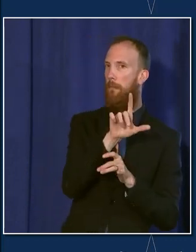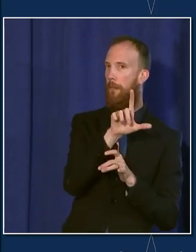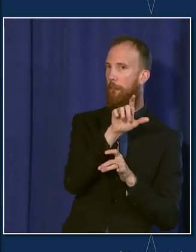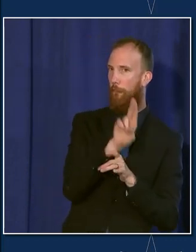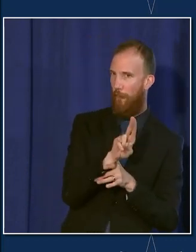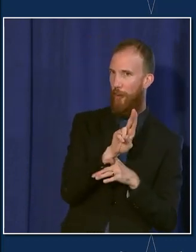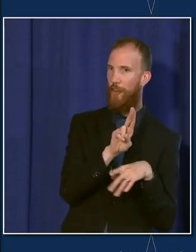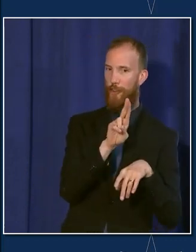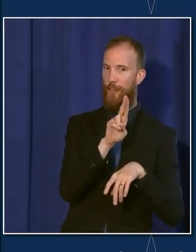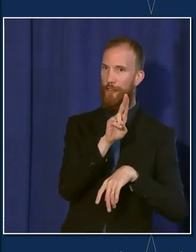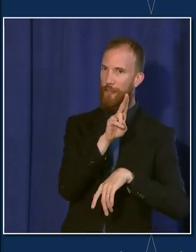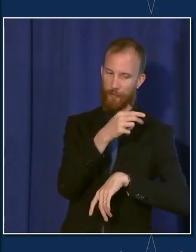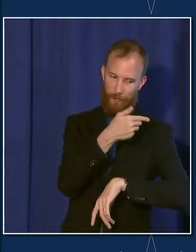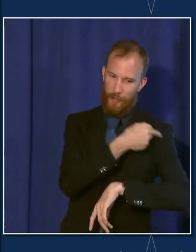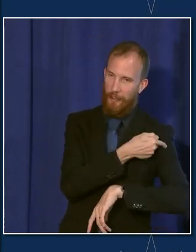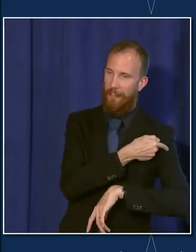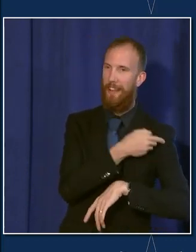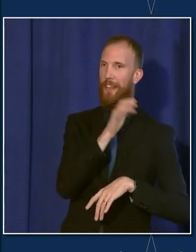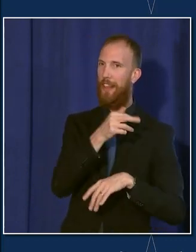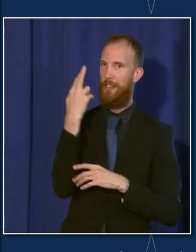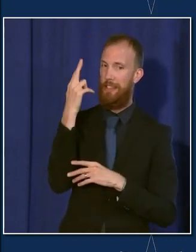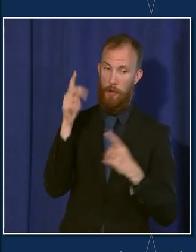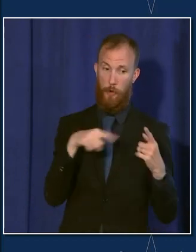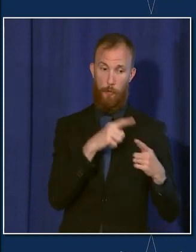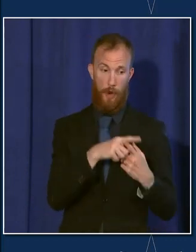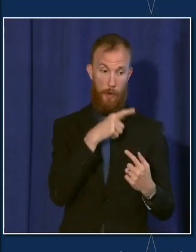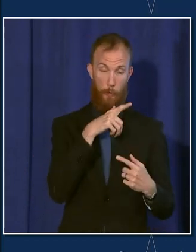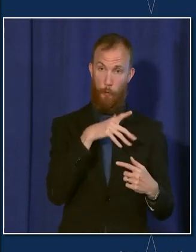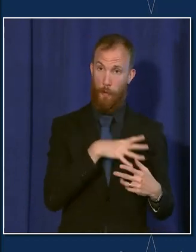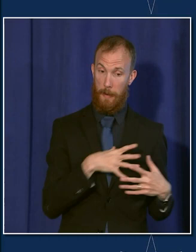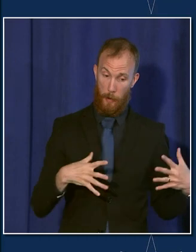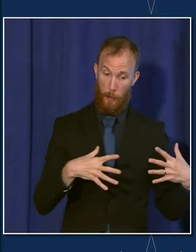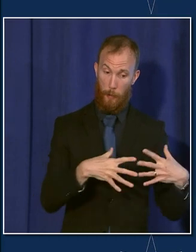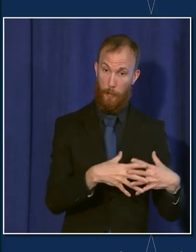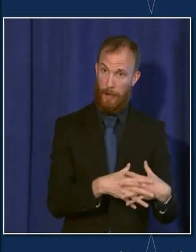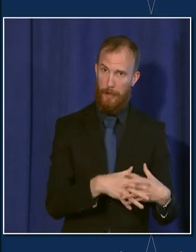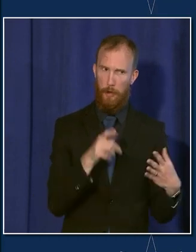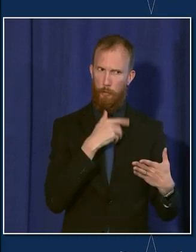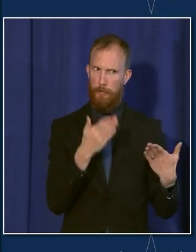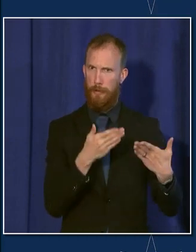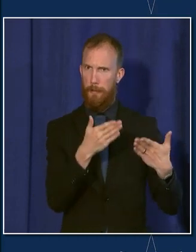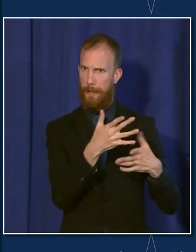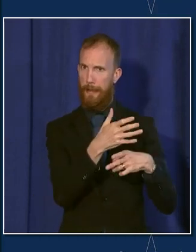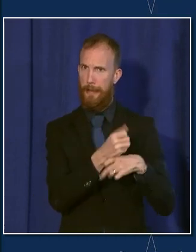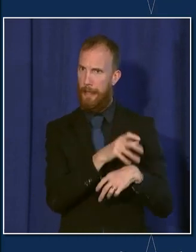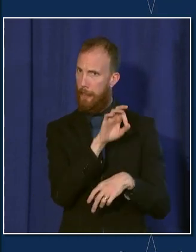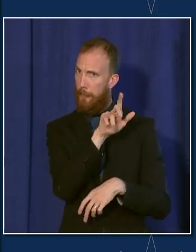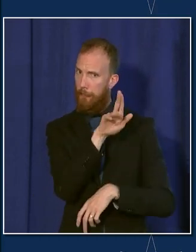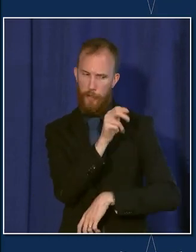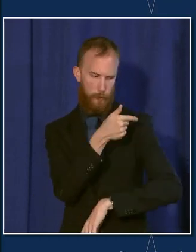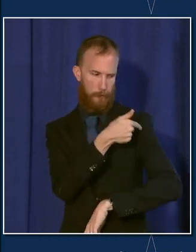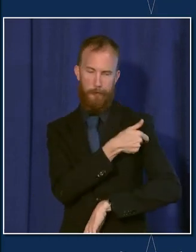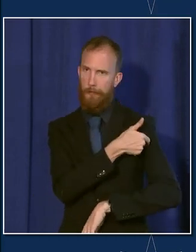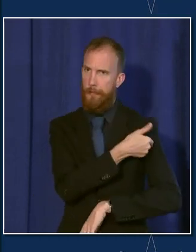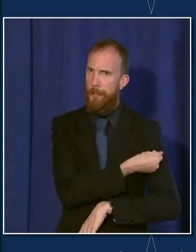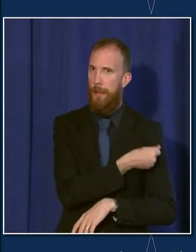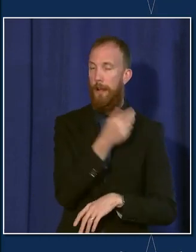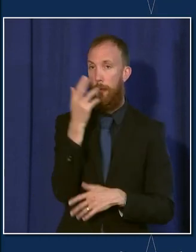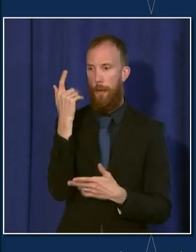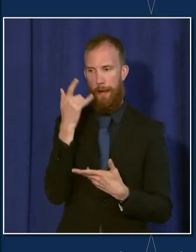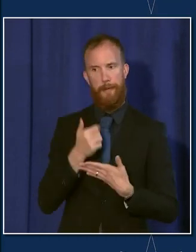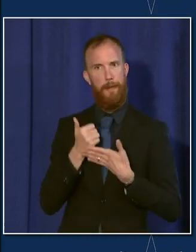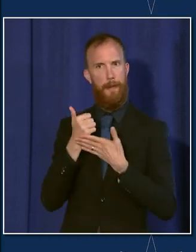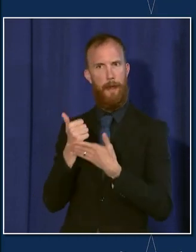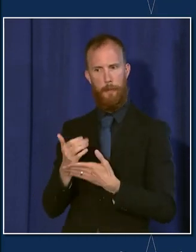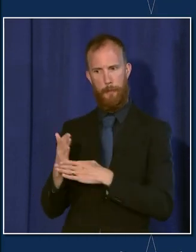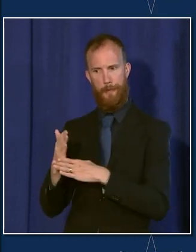recommend pregnant women get vaccinated if they are pregnant during the flu season because infants get some level of protection